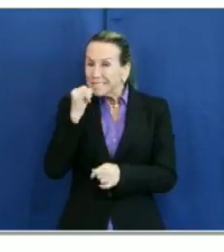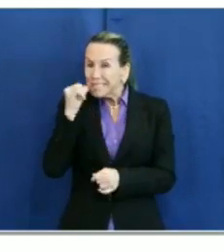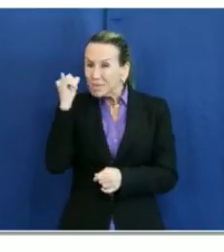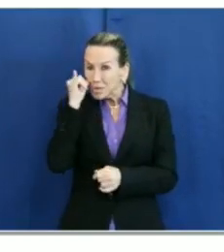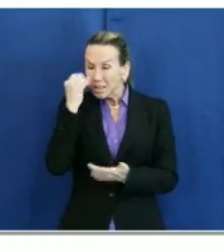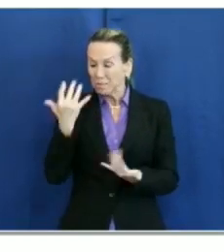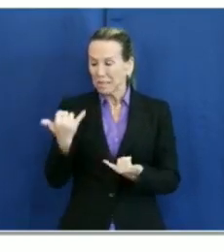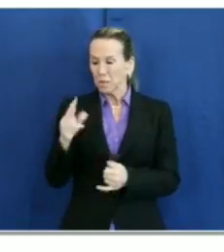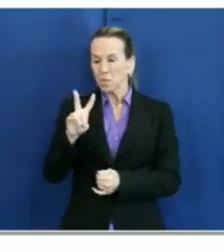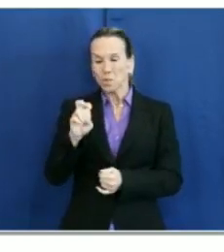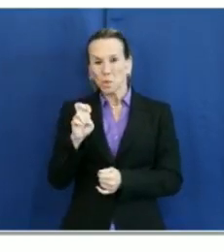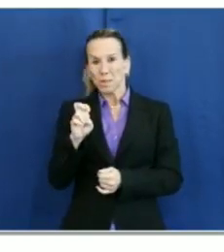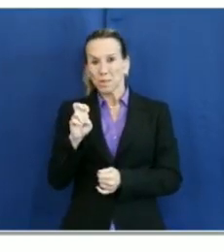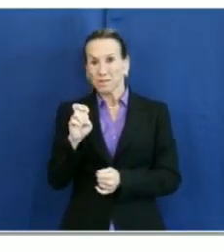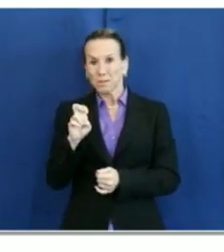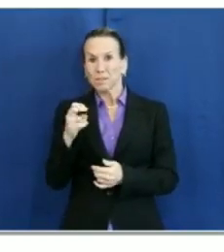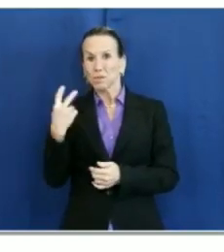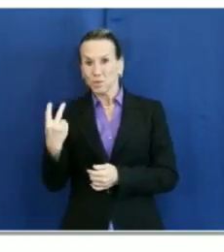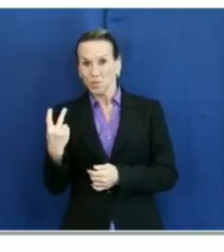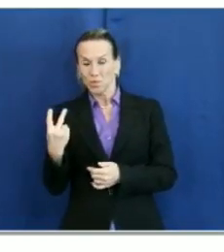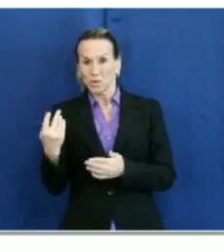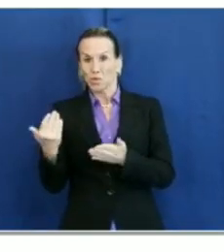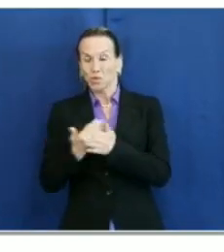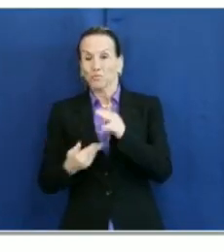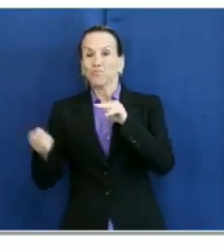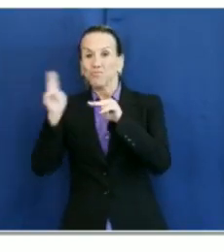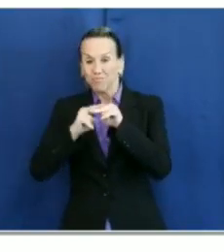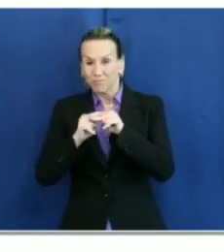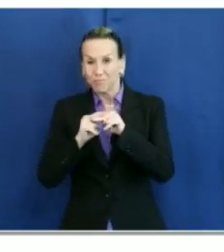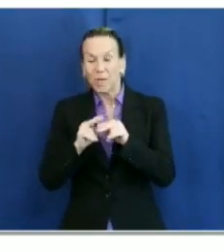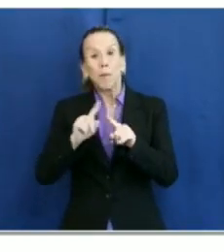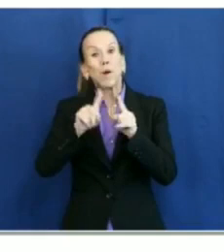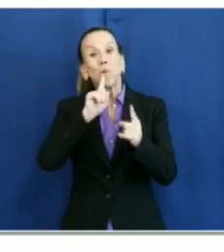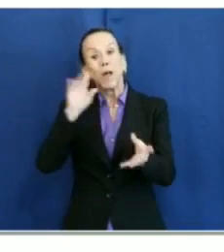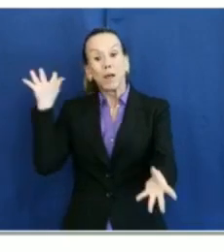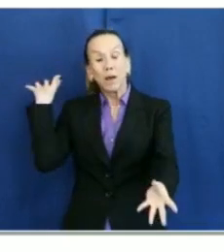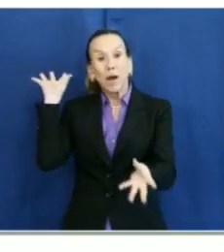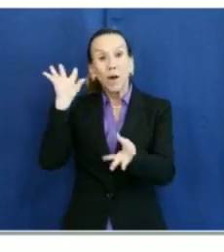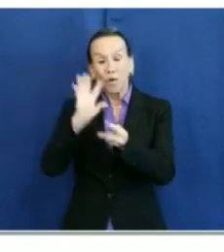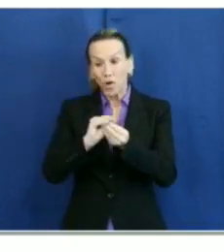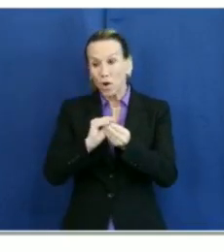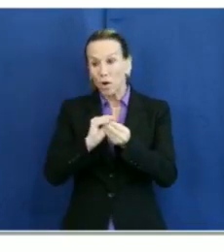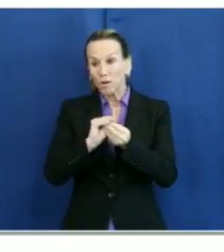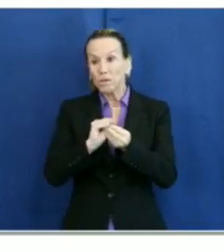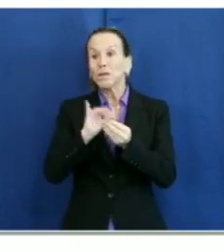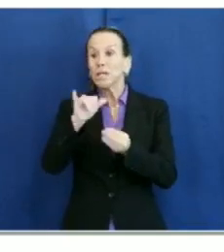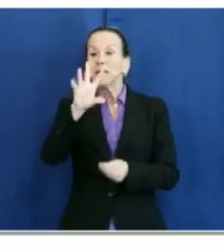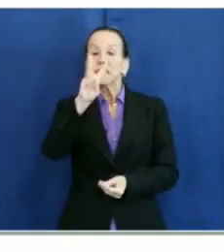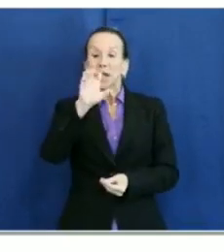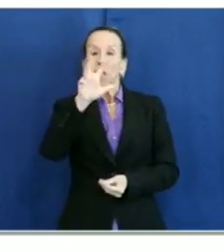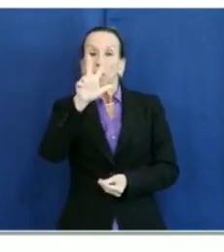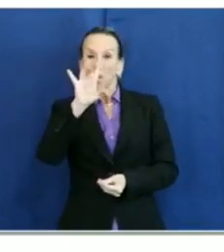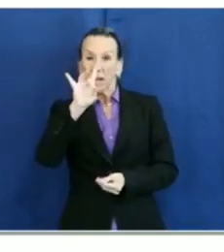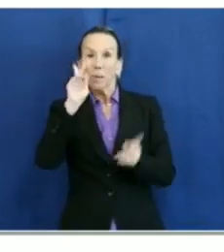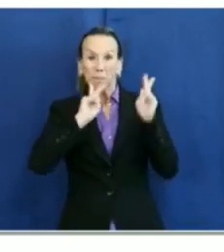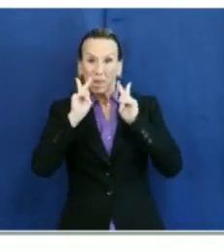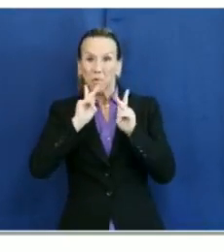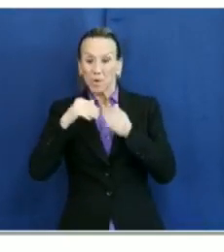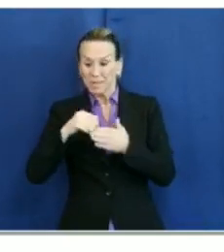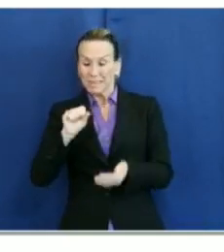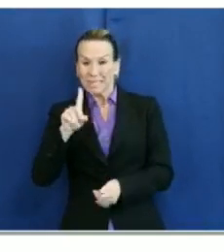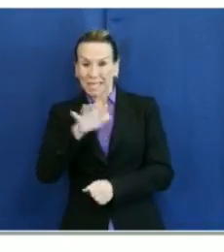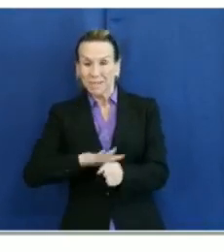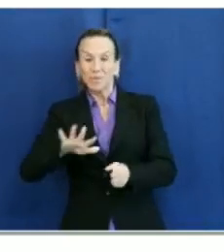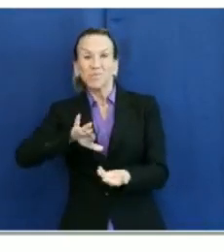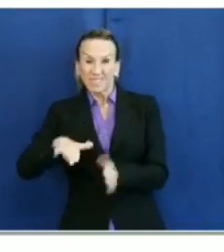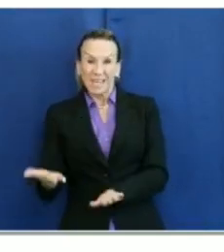202 cases. The overall total number of cases includes 638 deaths. Five new